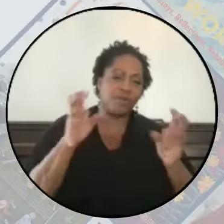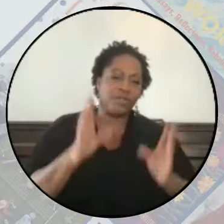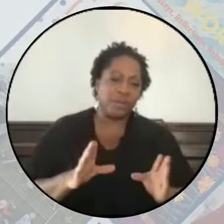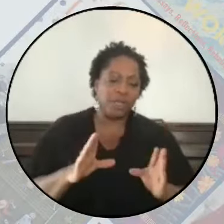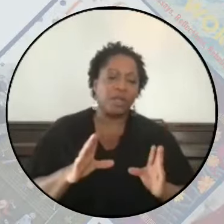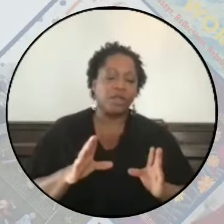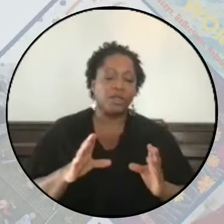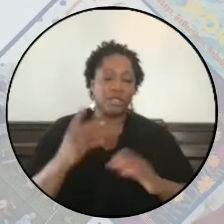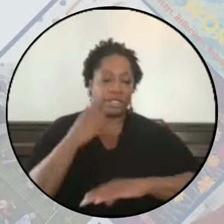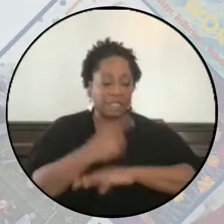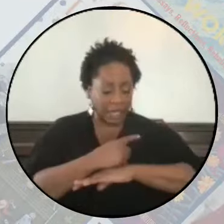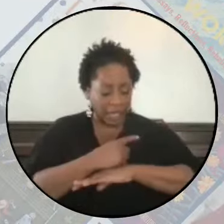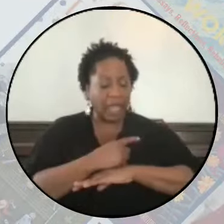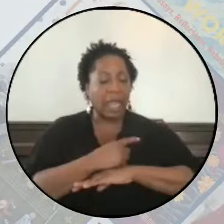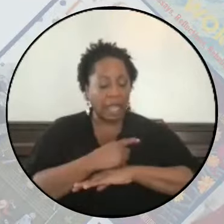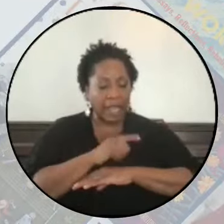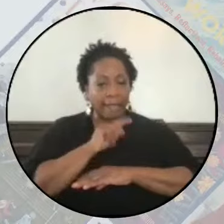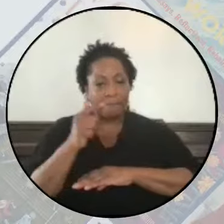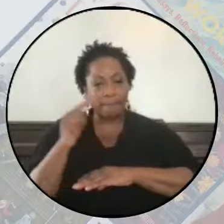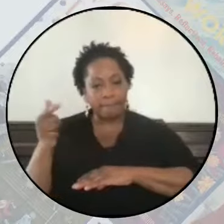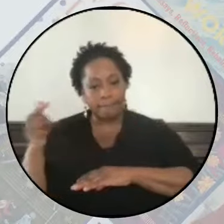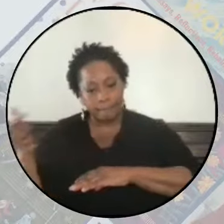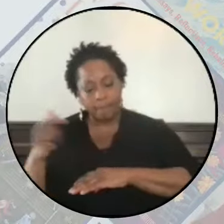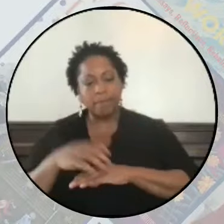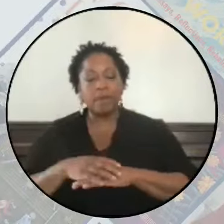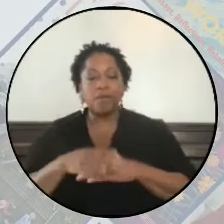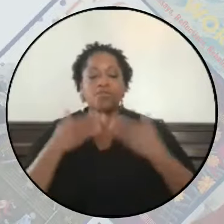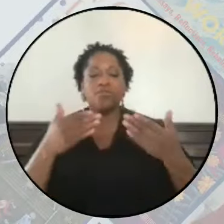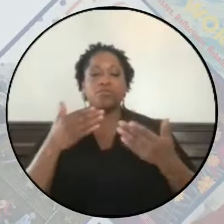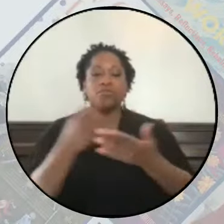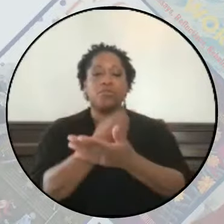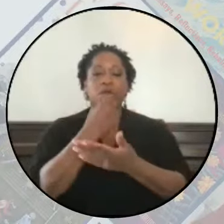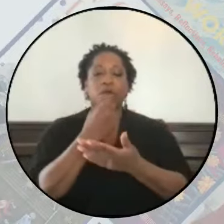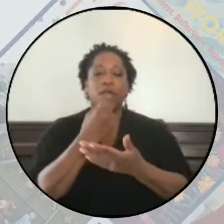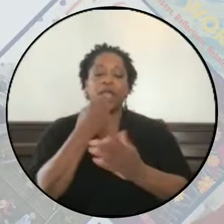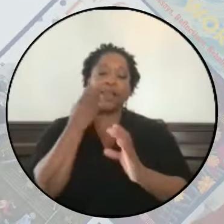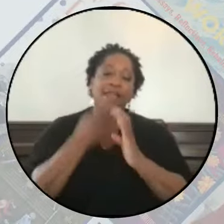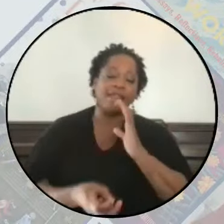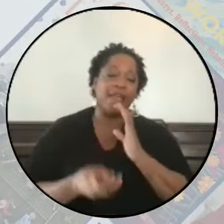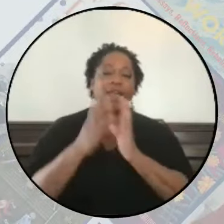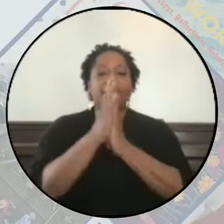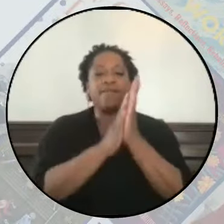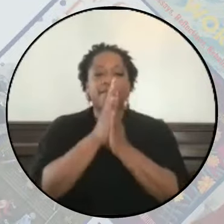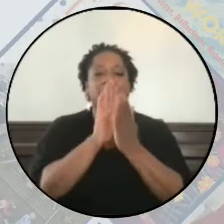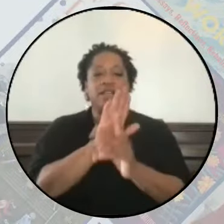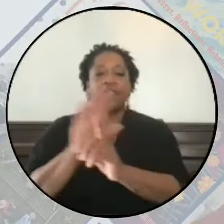that we have today. And so we can go ahead and have them dive in.